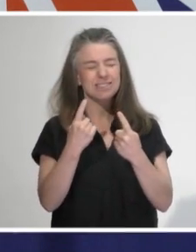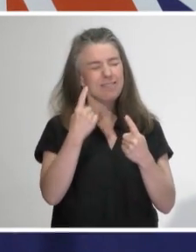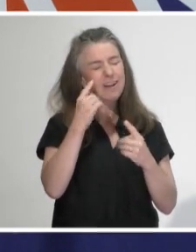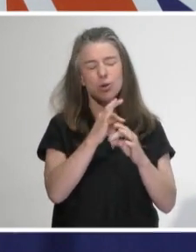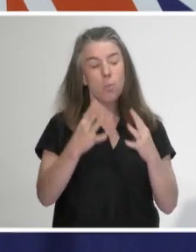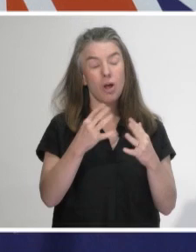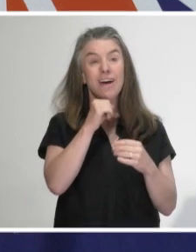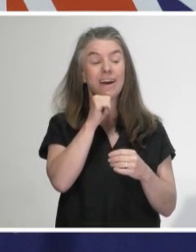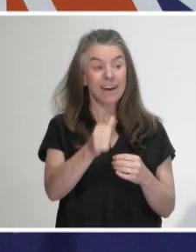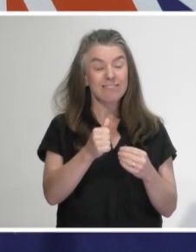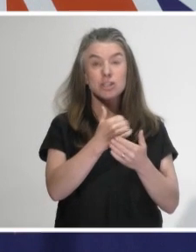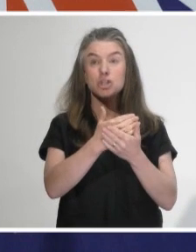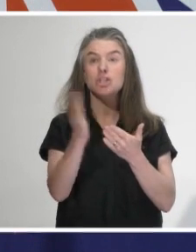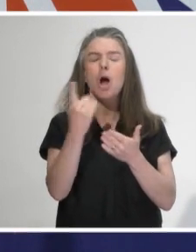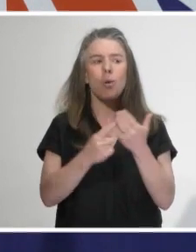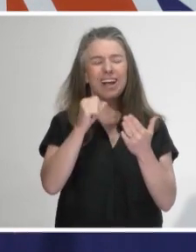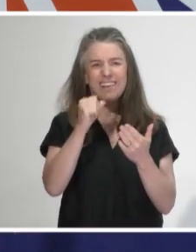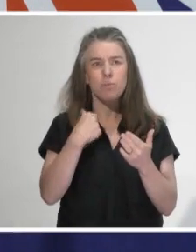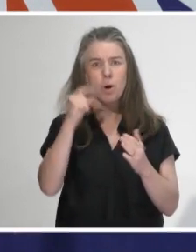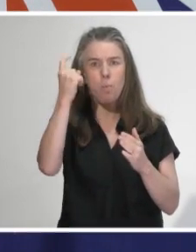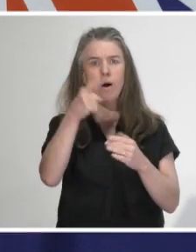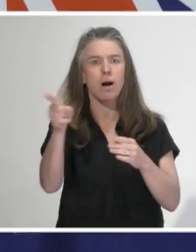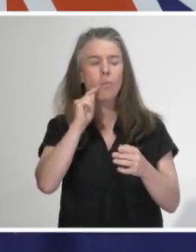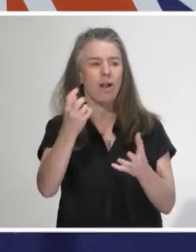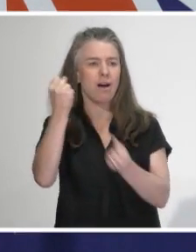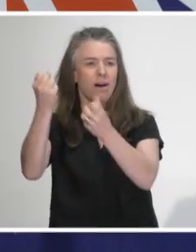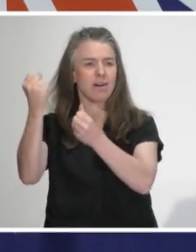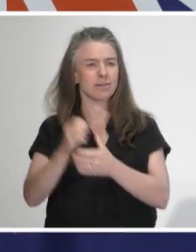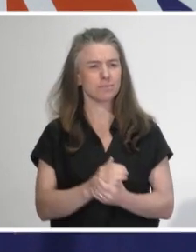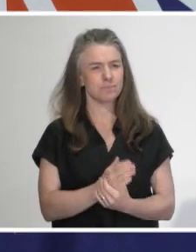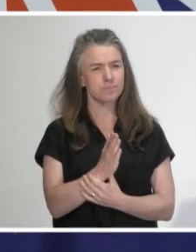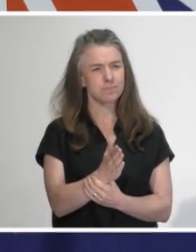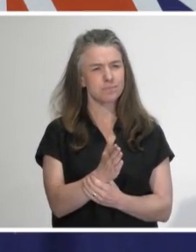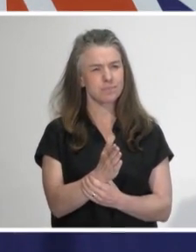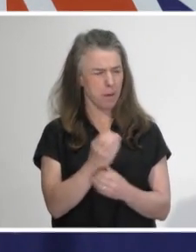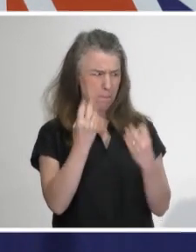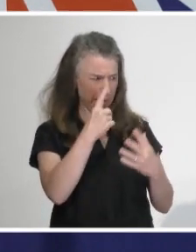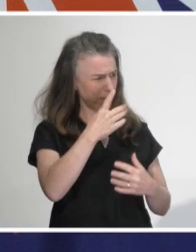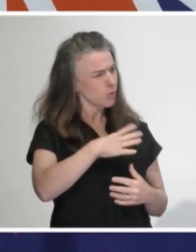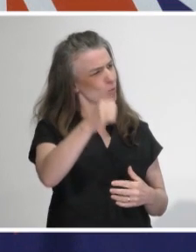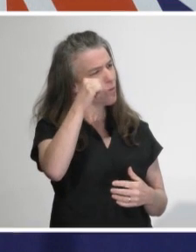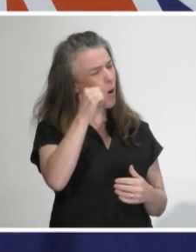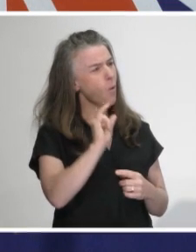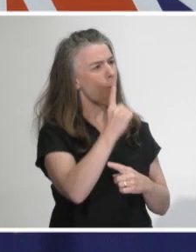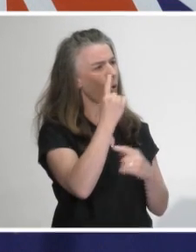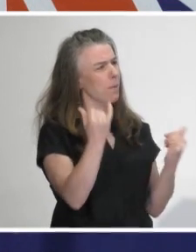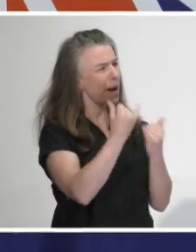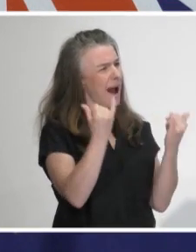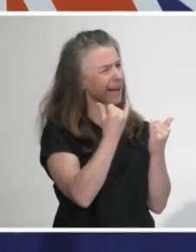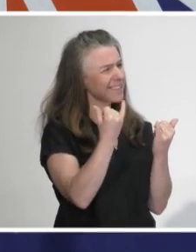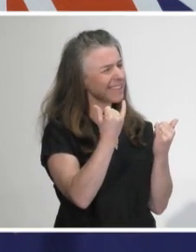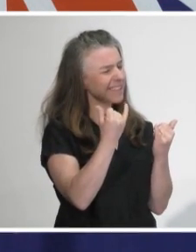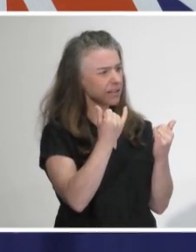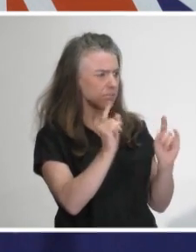the people who were at that event and close contacts. Isn't there such a heightened public interest around this though that perhaps that is an exceptional